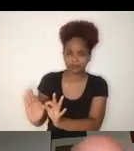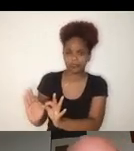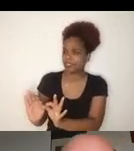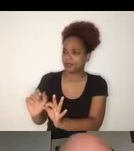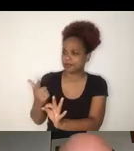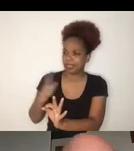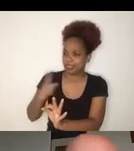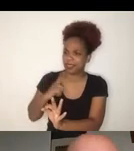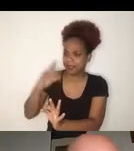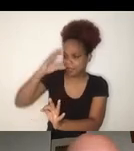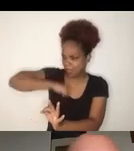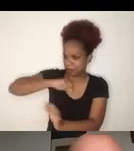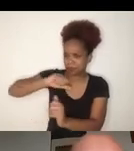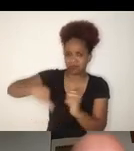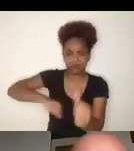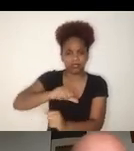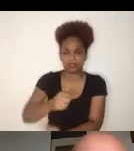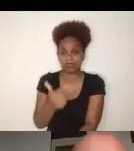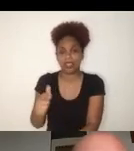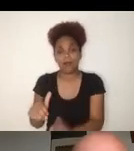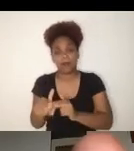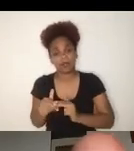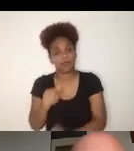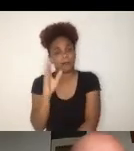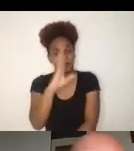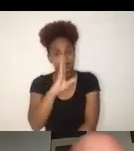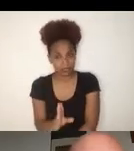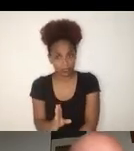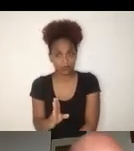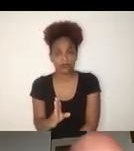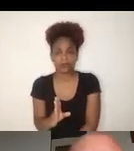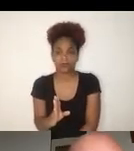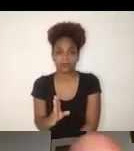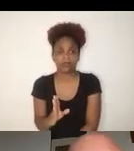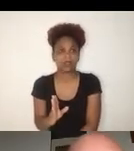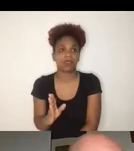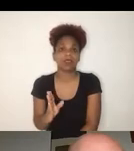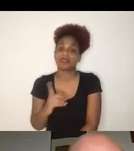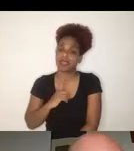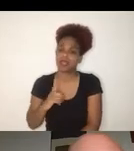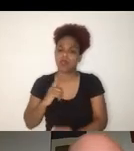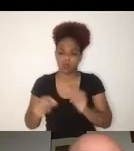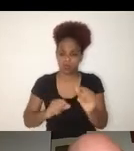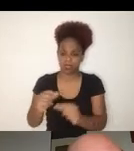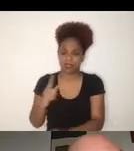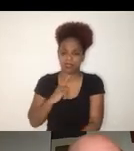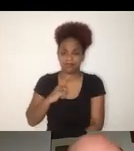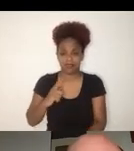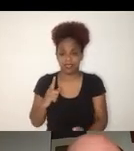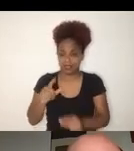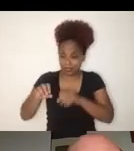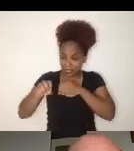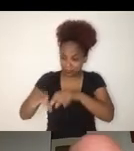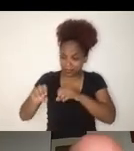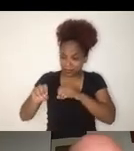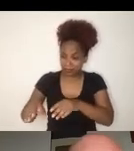where the, let's say what we call educational failure was already very high before the pandemic